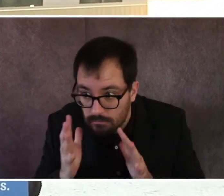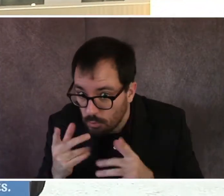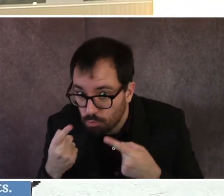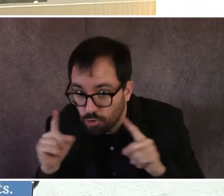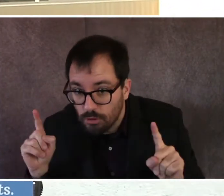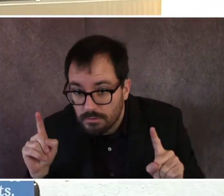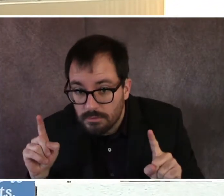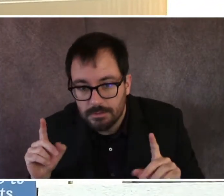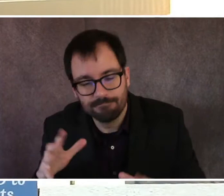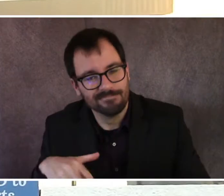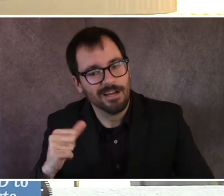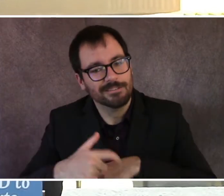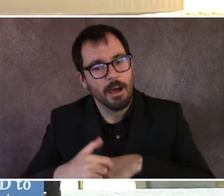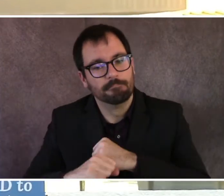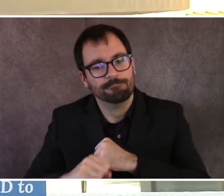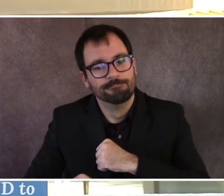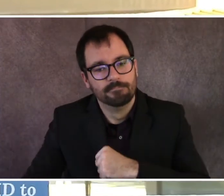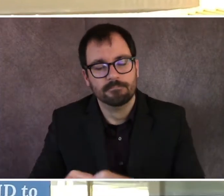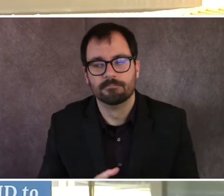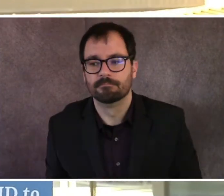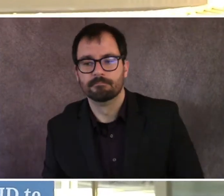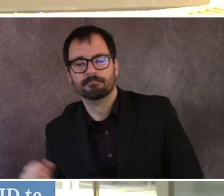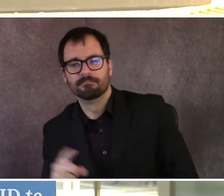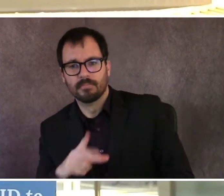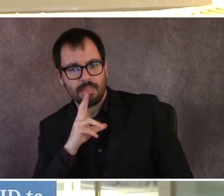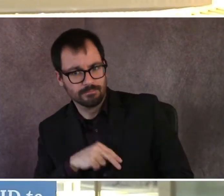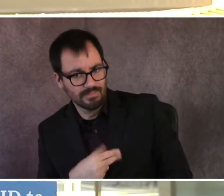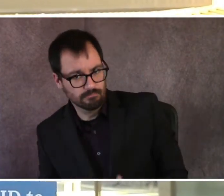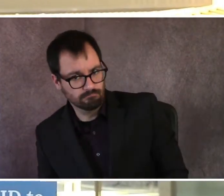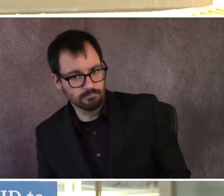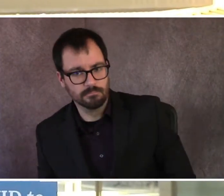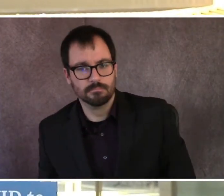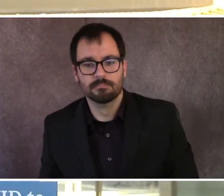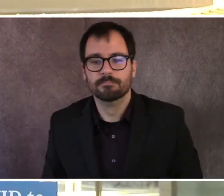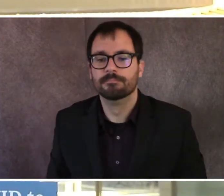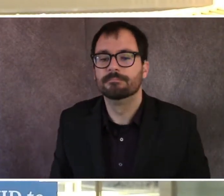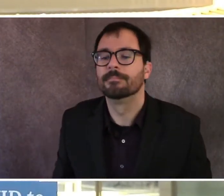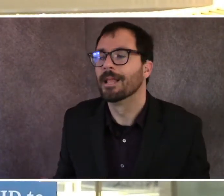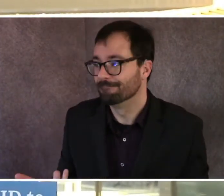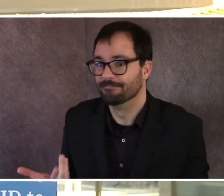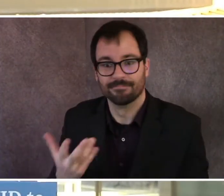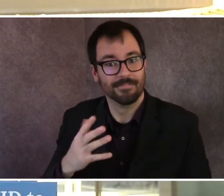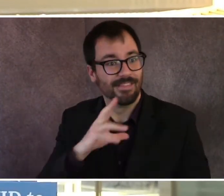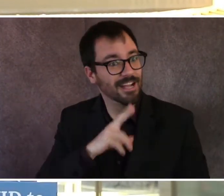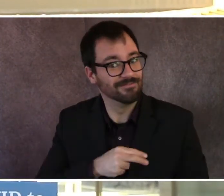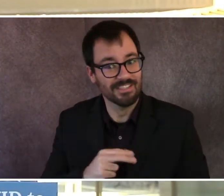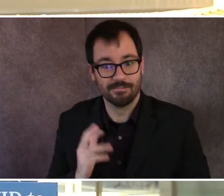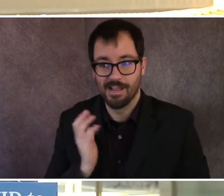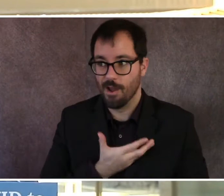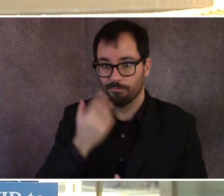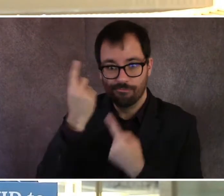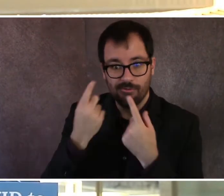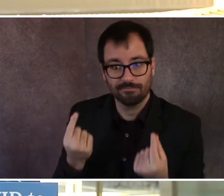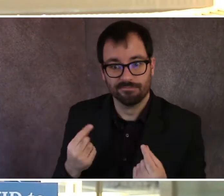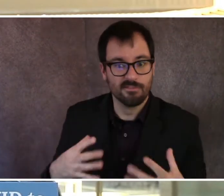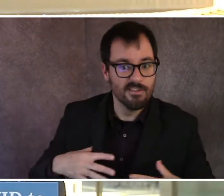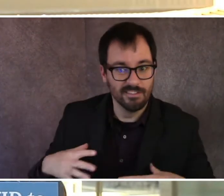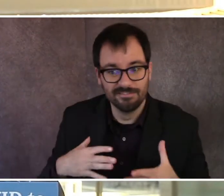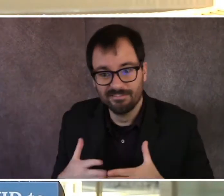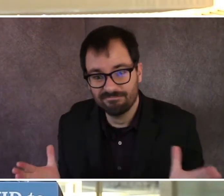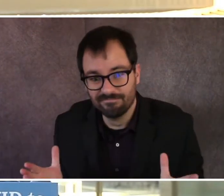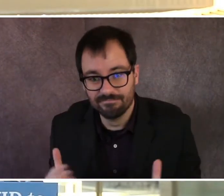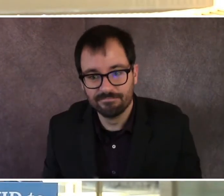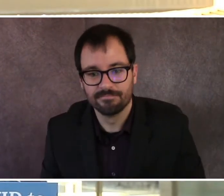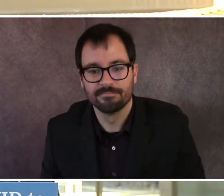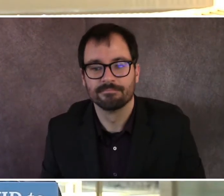around Thanksgiving and holidays in general since, uh, we just saw one holiday. Um, we're going to be doubling down on messaging really related to only